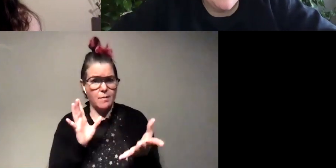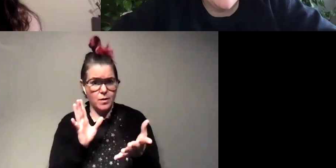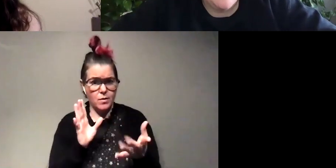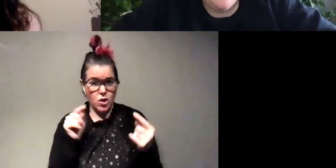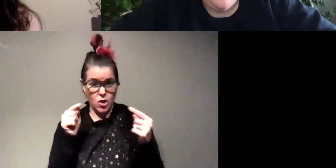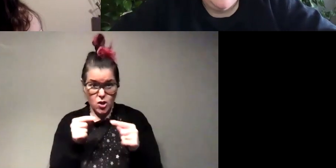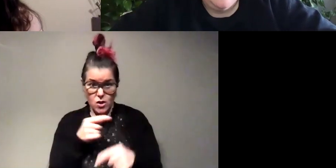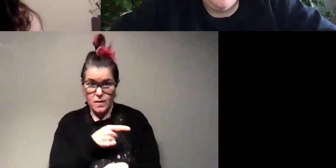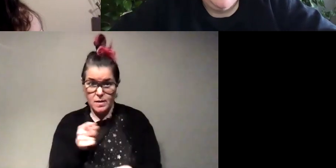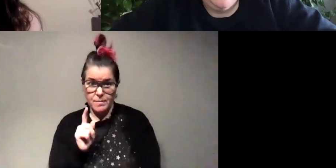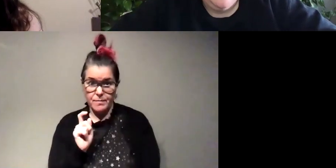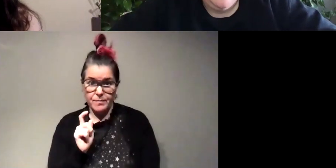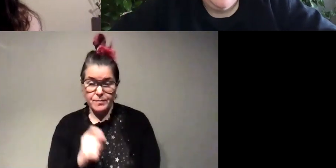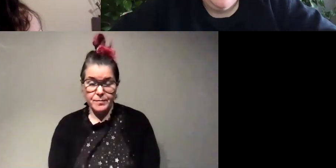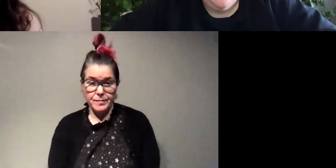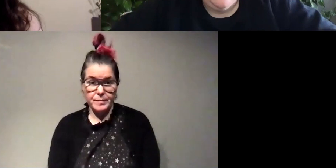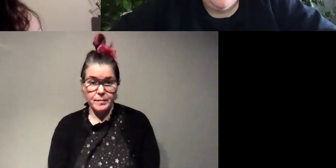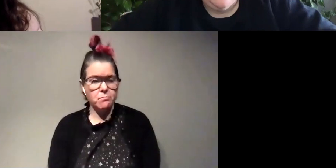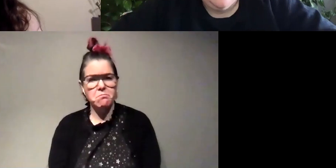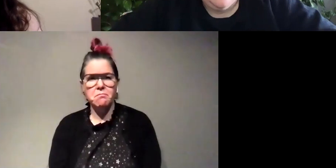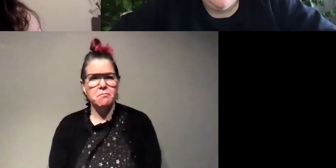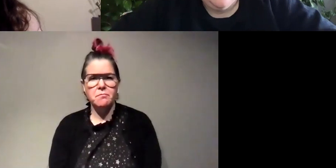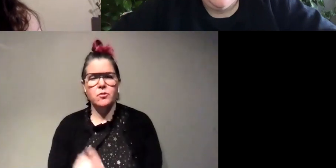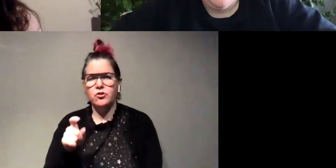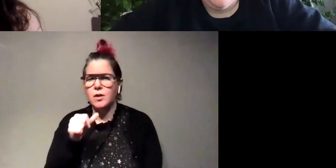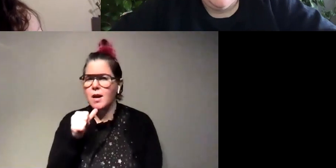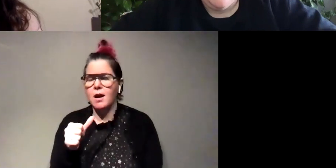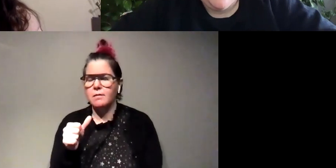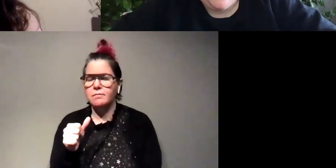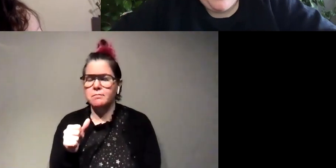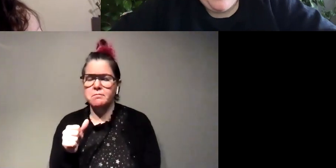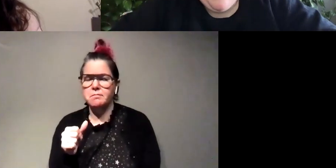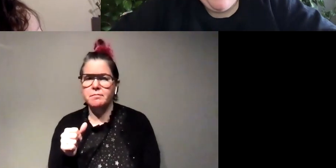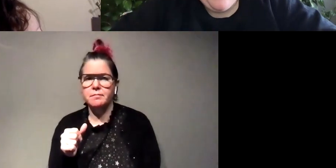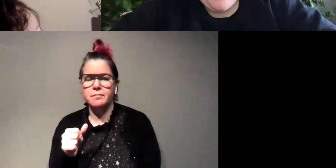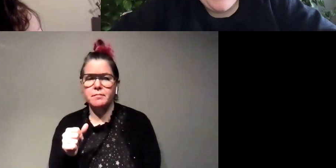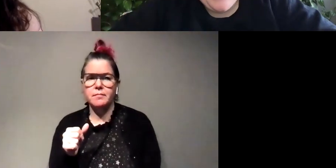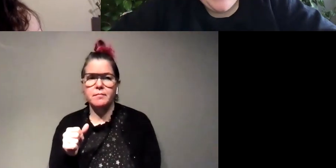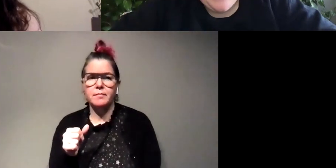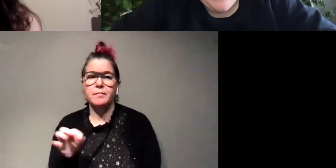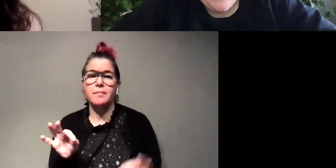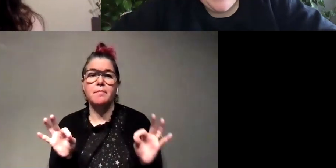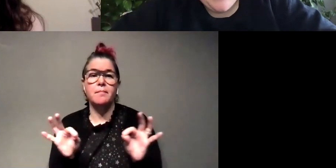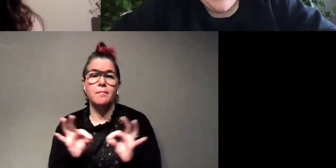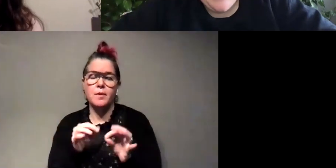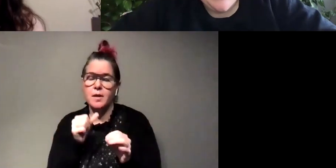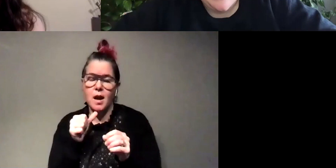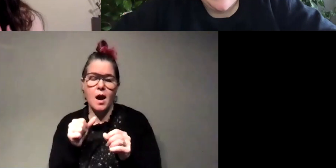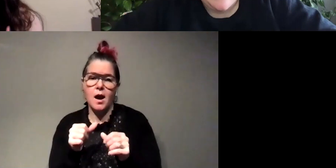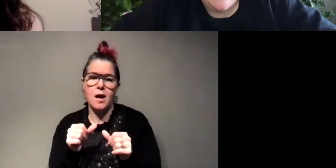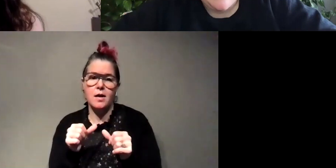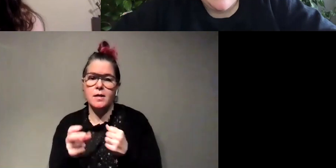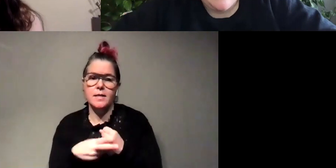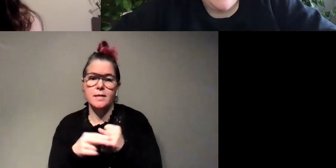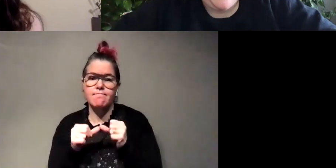fireflies um no it shouldn't as long as um you don't have them for too long so i know like some of us